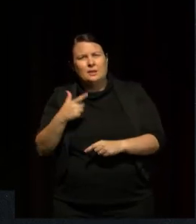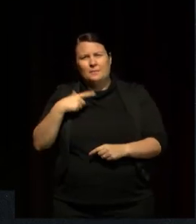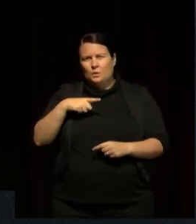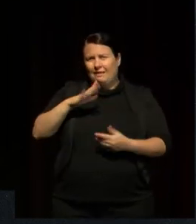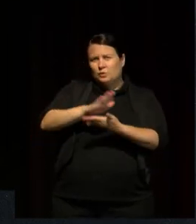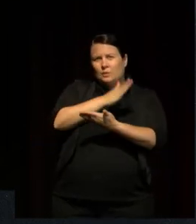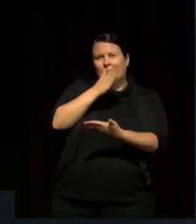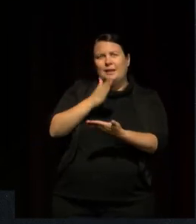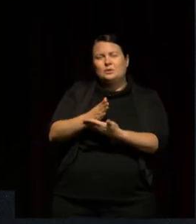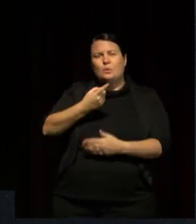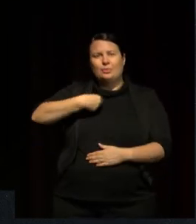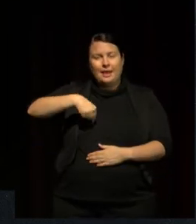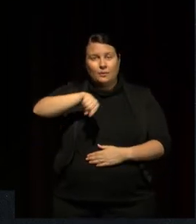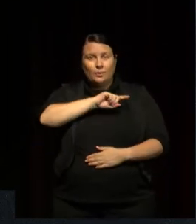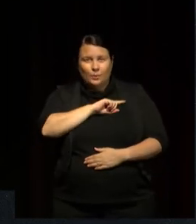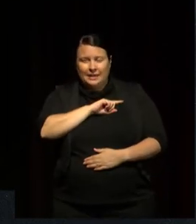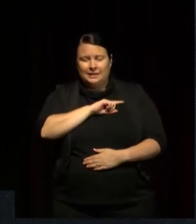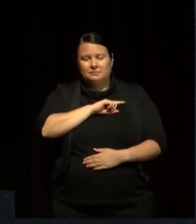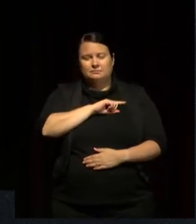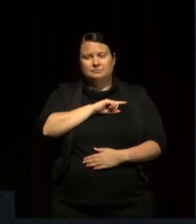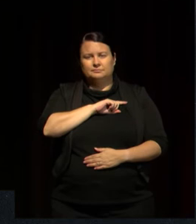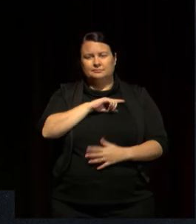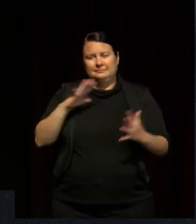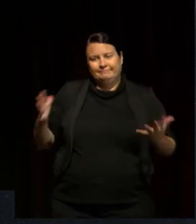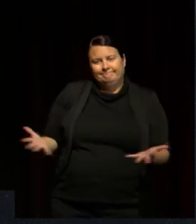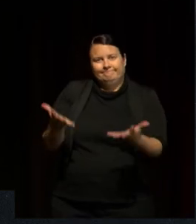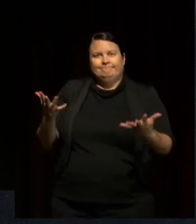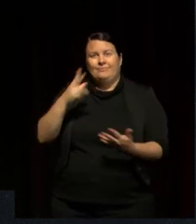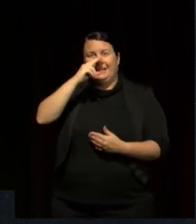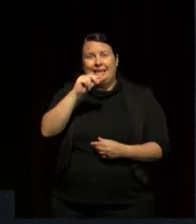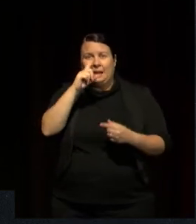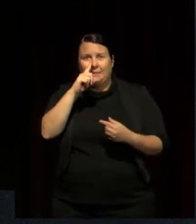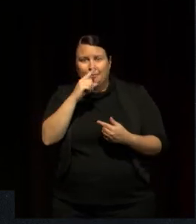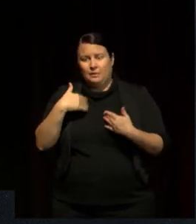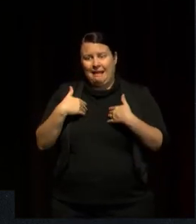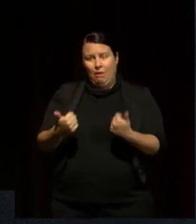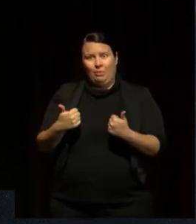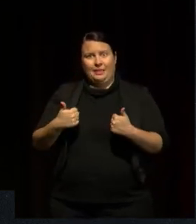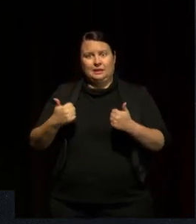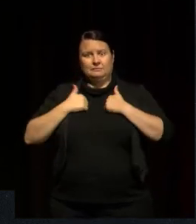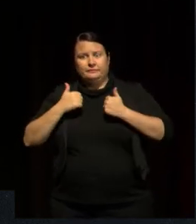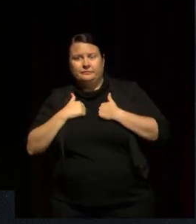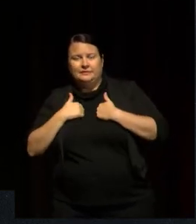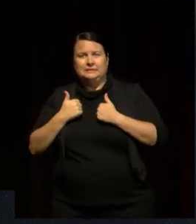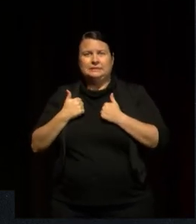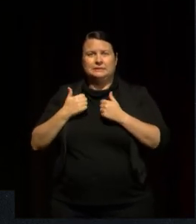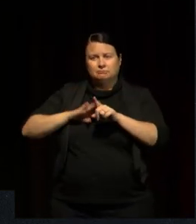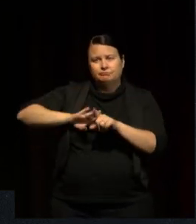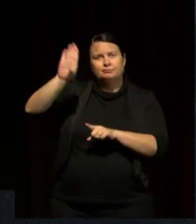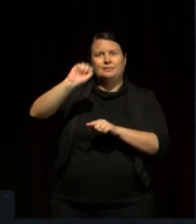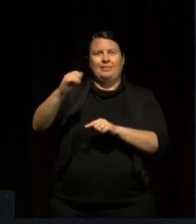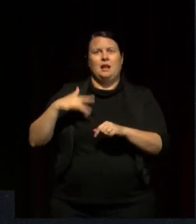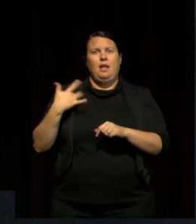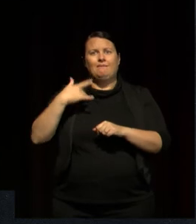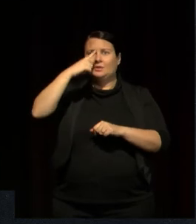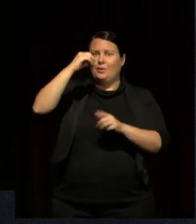we, you know, keep our young people healthy and thriving, and help them lead